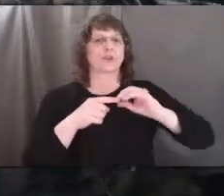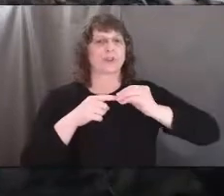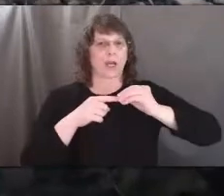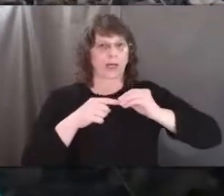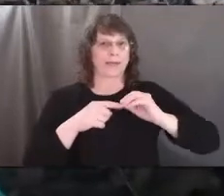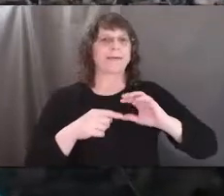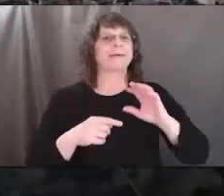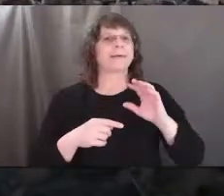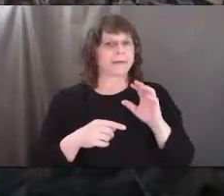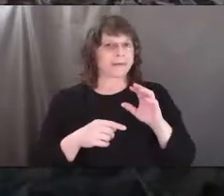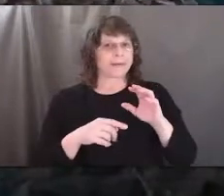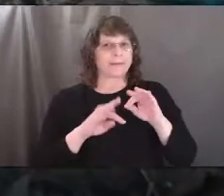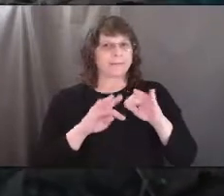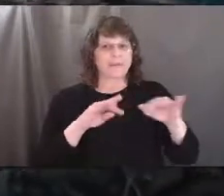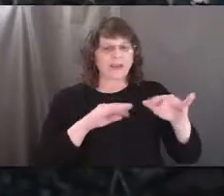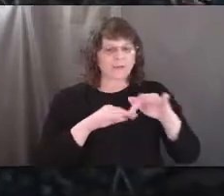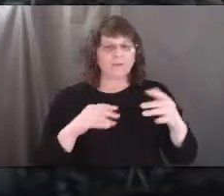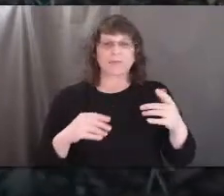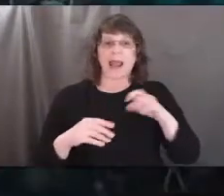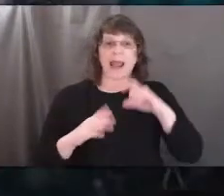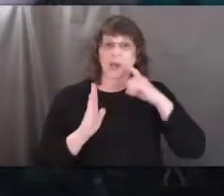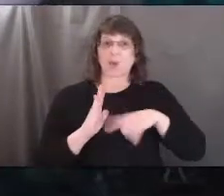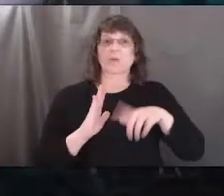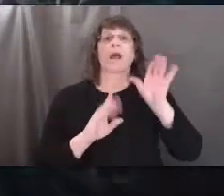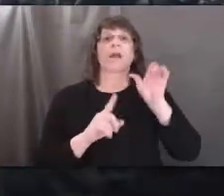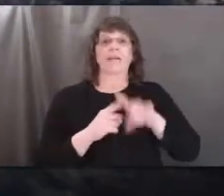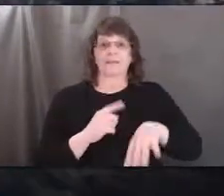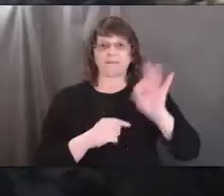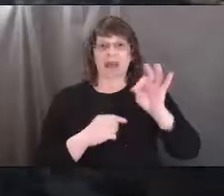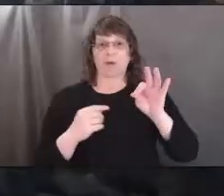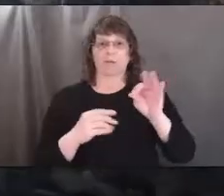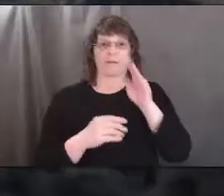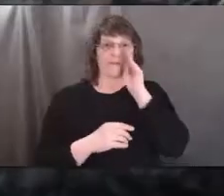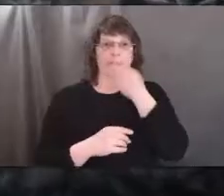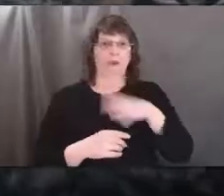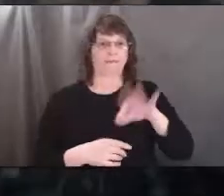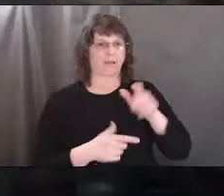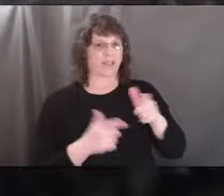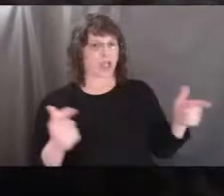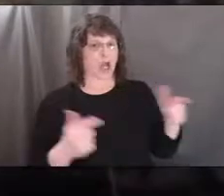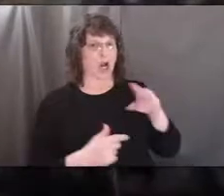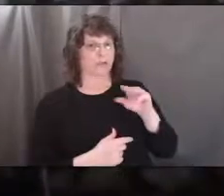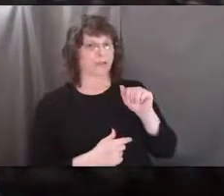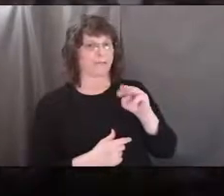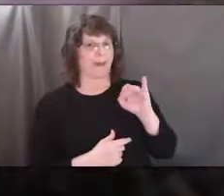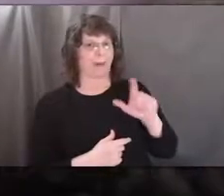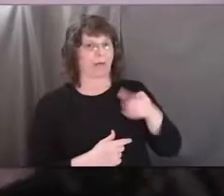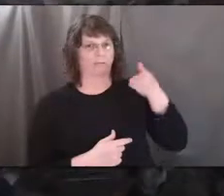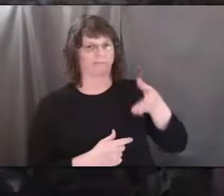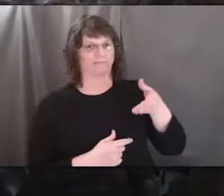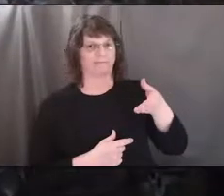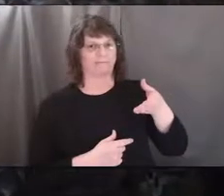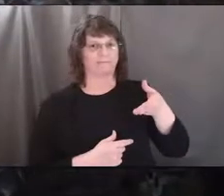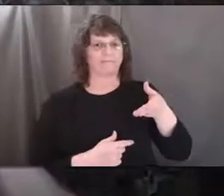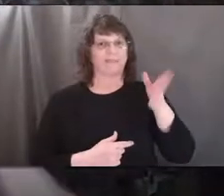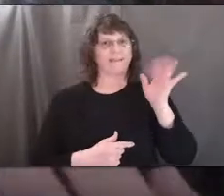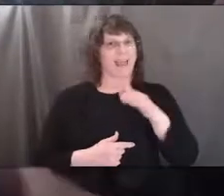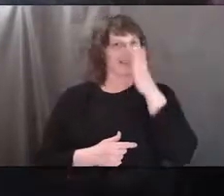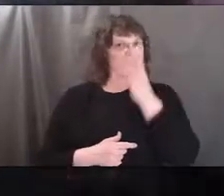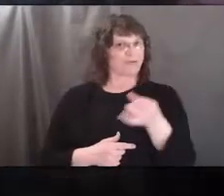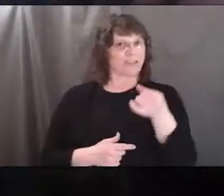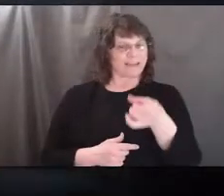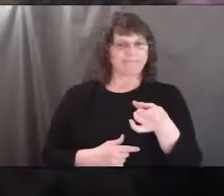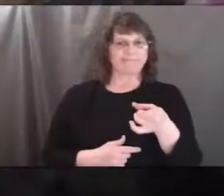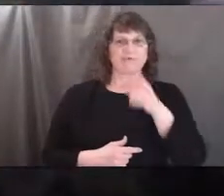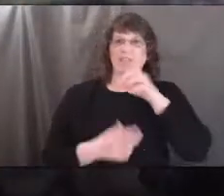I hadn't noticed those yet until I found the flower. I'm finding this large mammal here in my piece of ground. So that's interesting